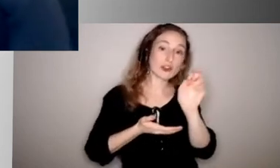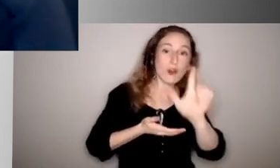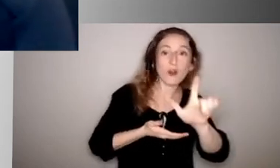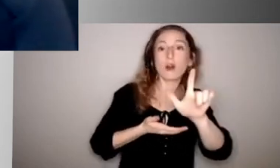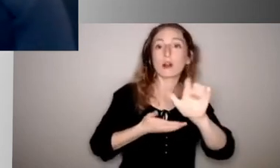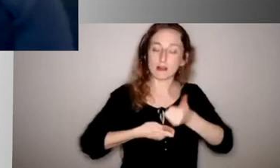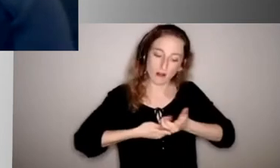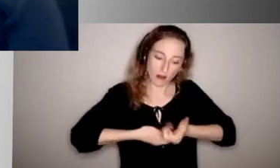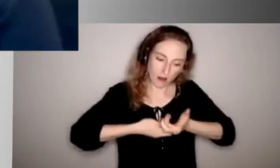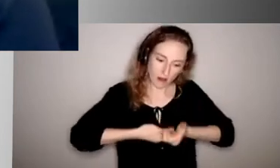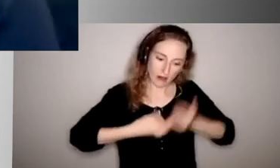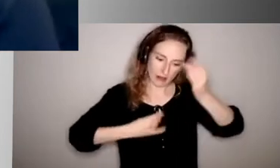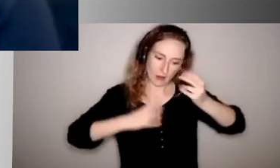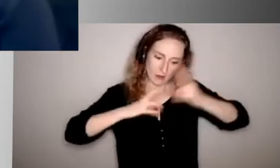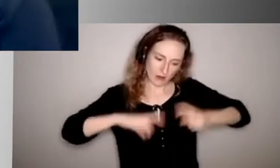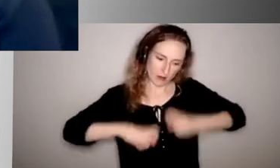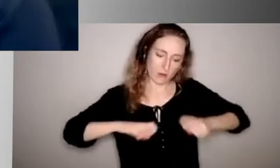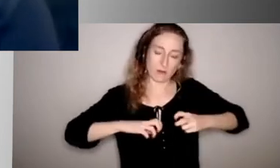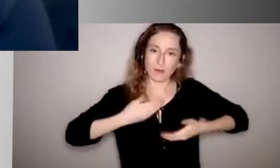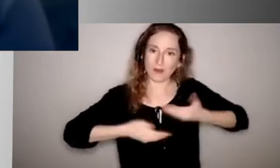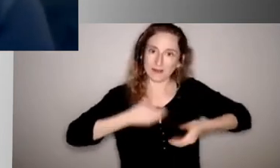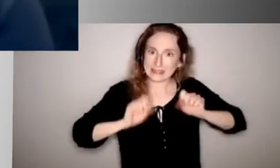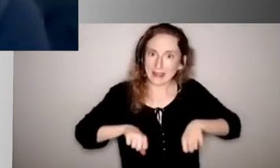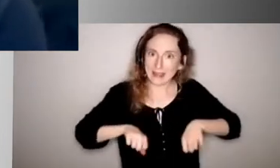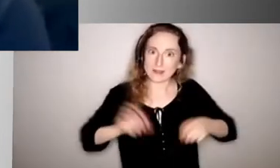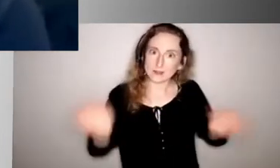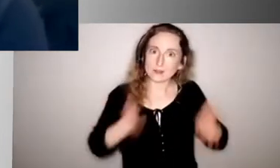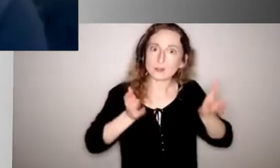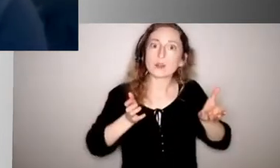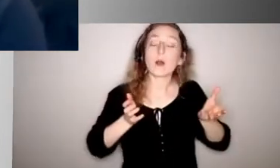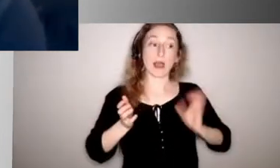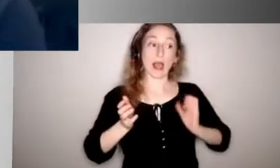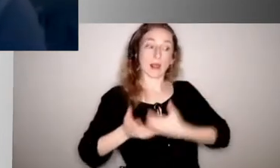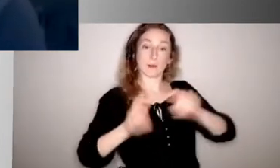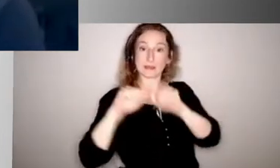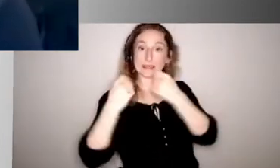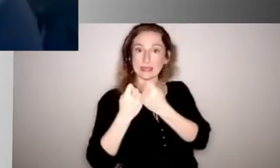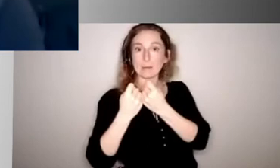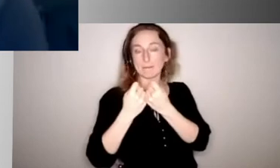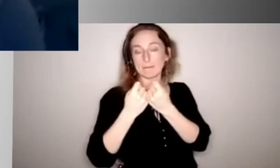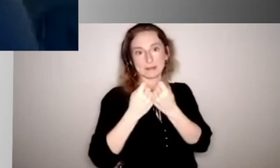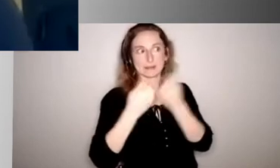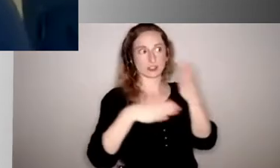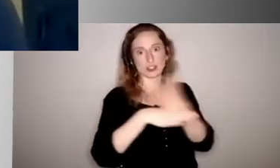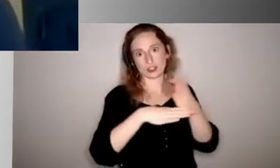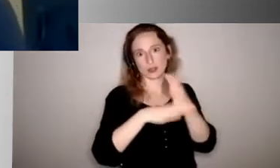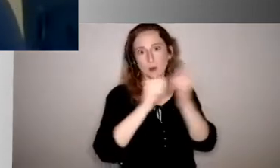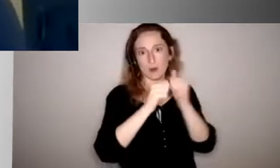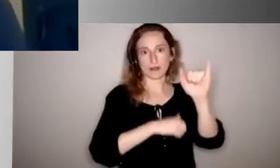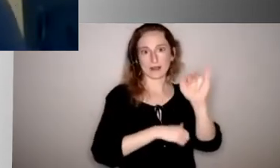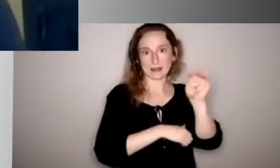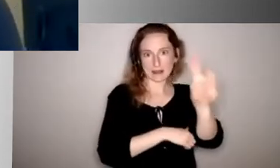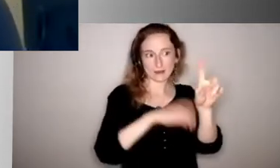we have, our team has shared a lot of those resources with the Indiana Department of Education. And we can most certainly share that with this group